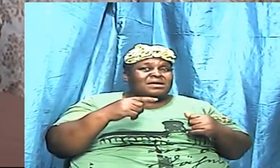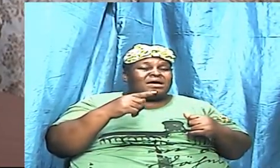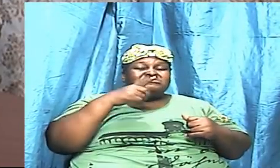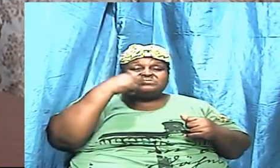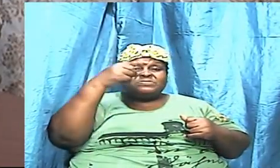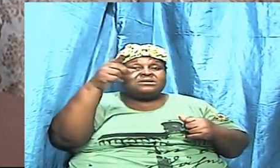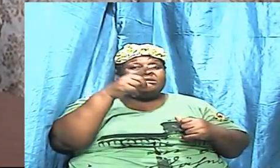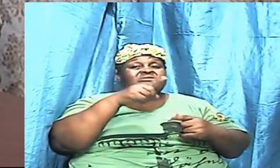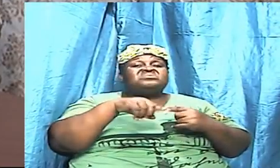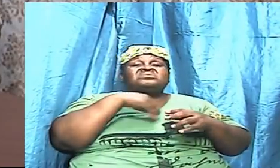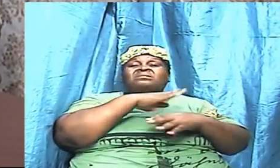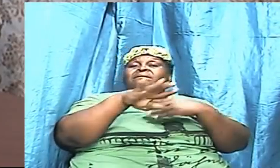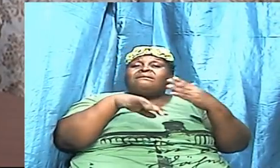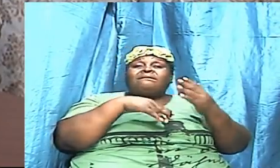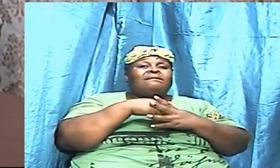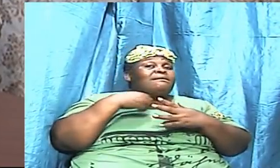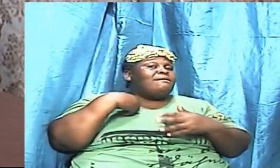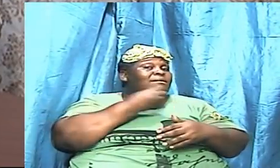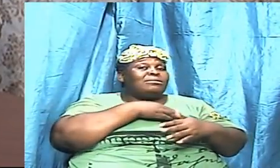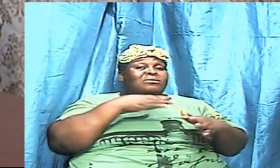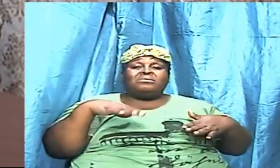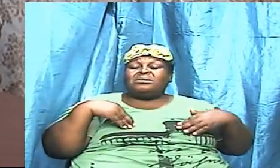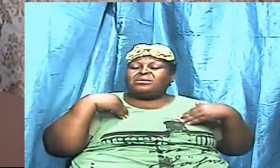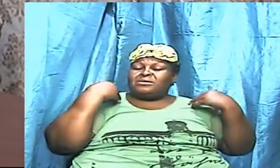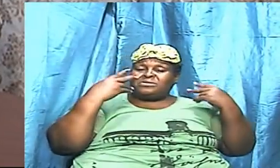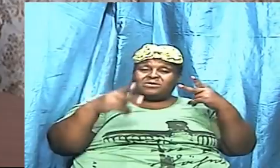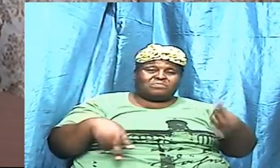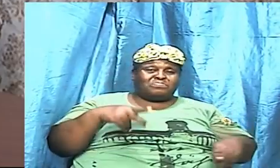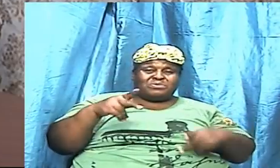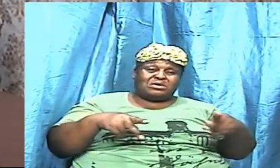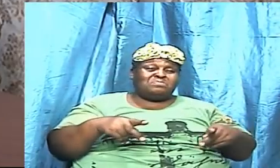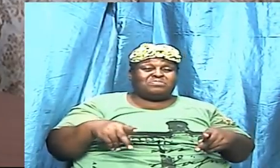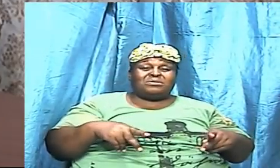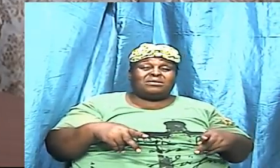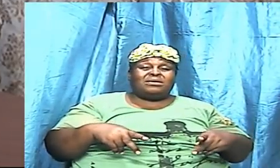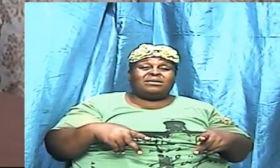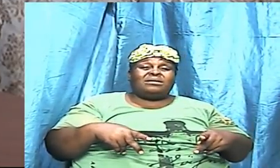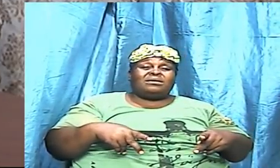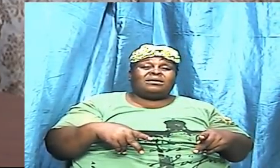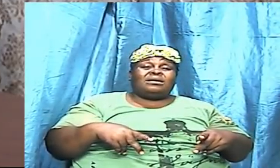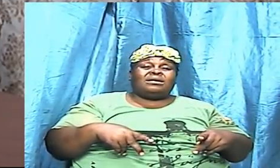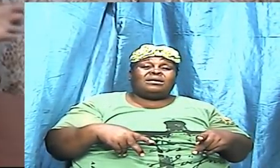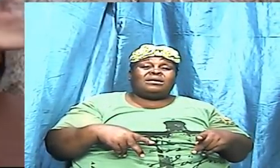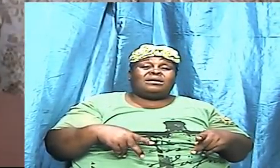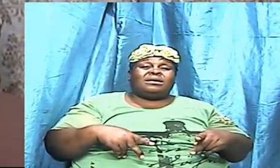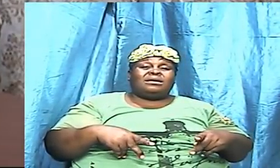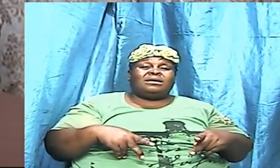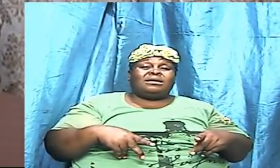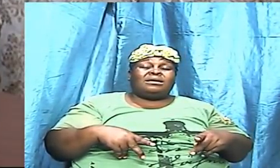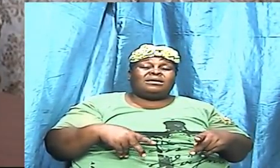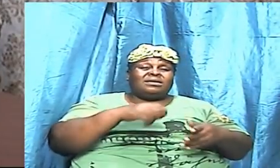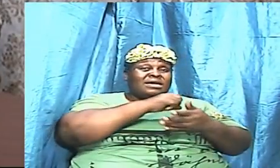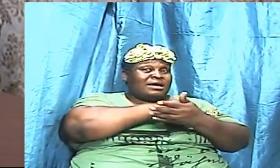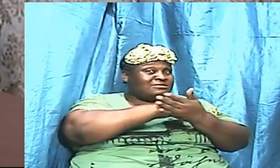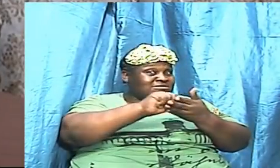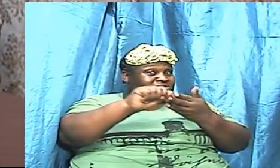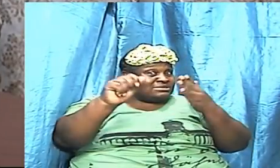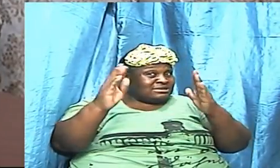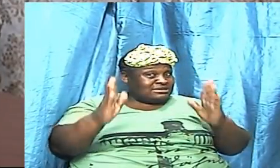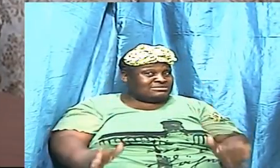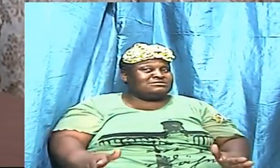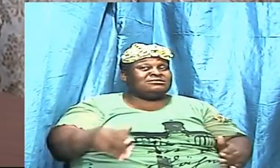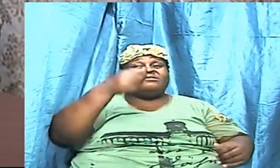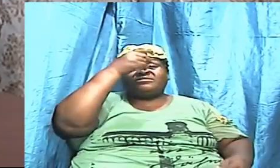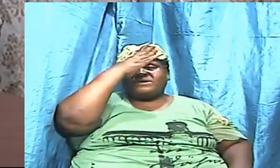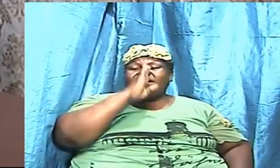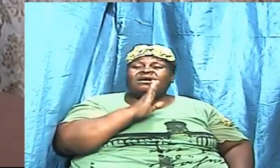to all the saints of God and if you hear me sing out the young people sometimes say don't feel anyway it's